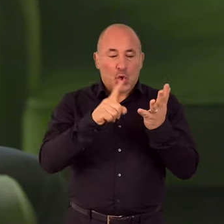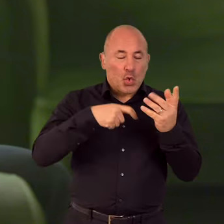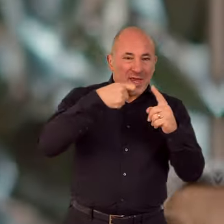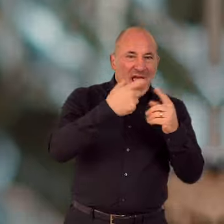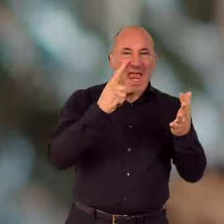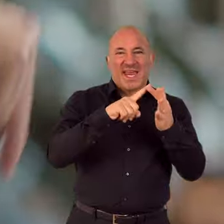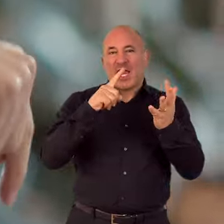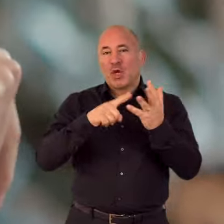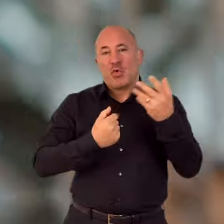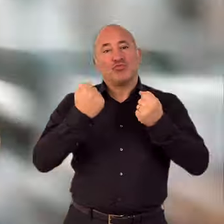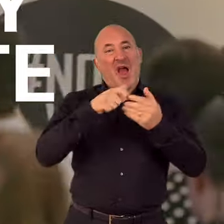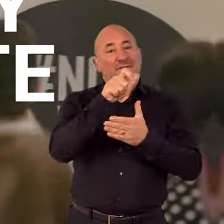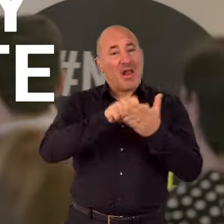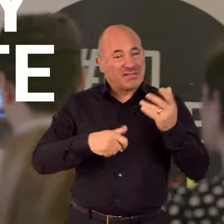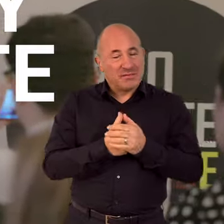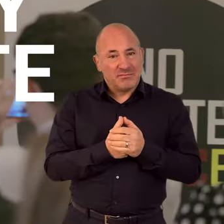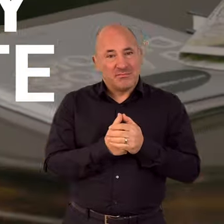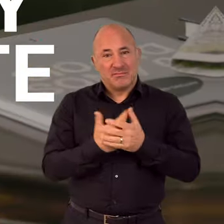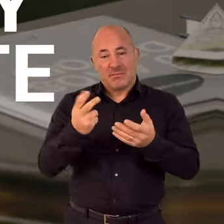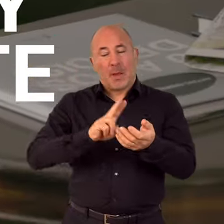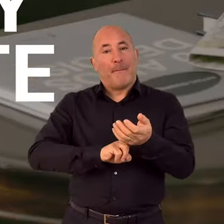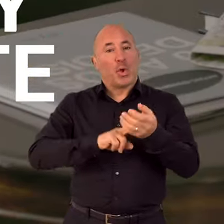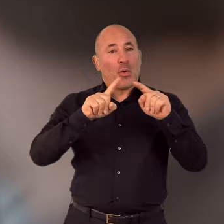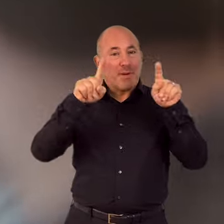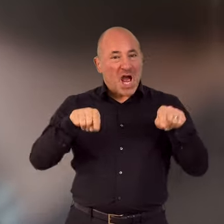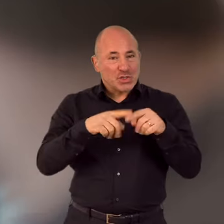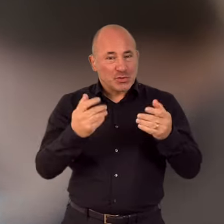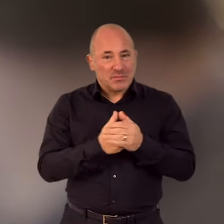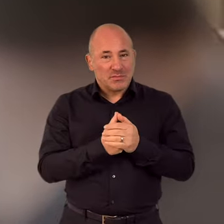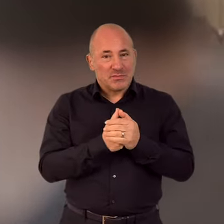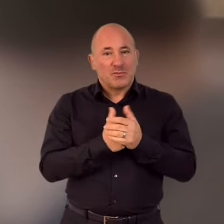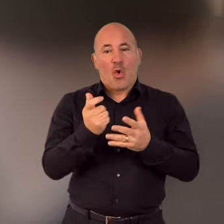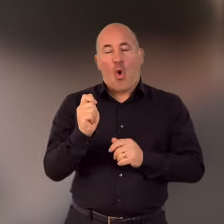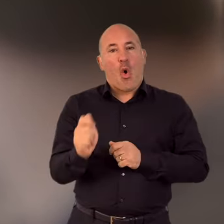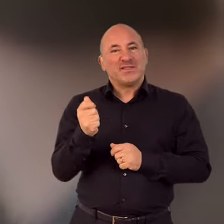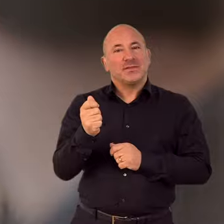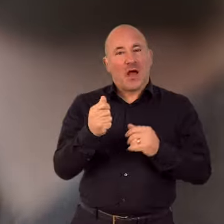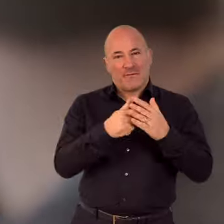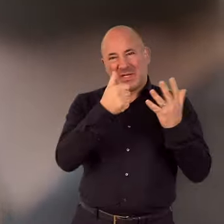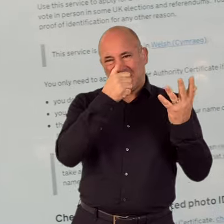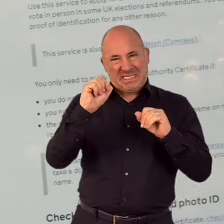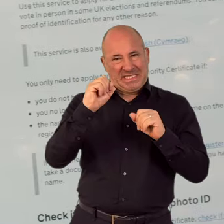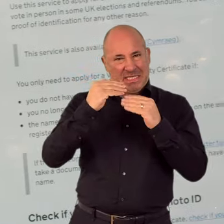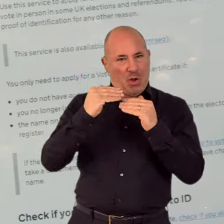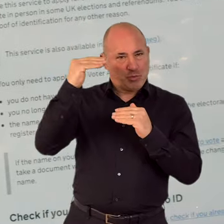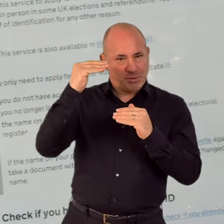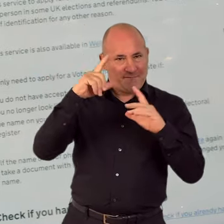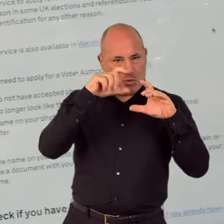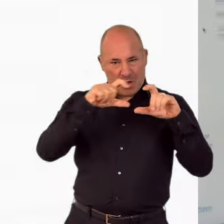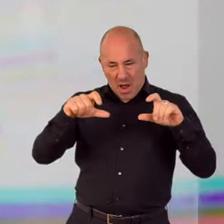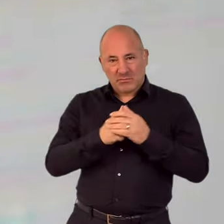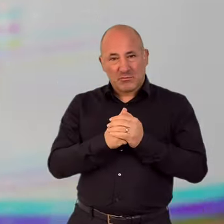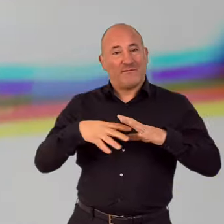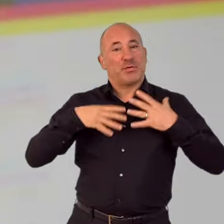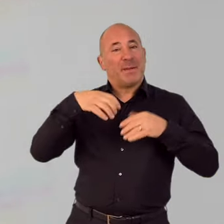any of these, you can apply for a free Voter Authority Certificate. So make sure you have the right form of photo ID to get your voice